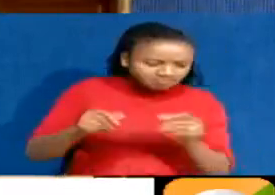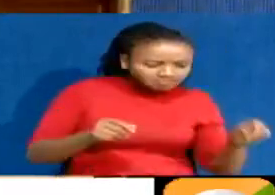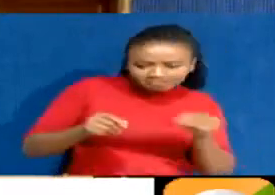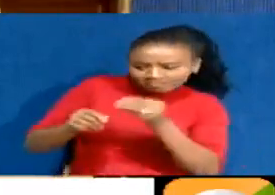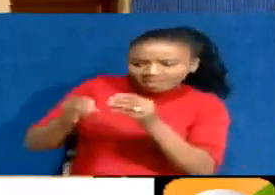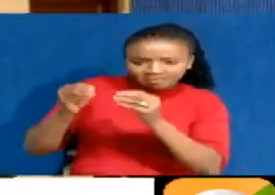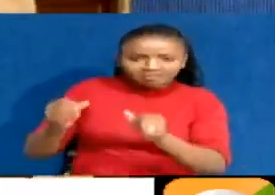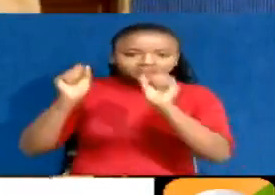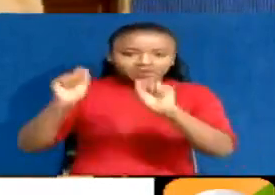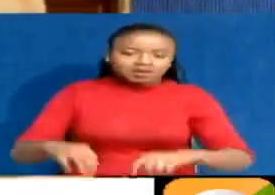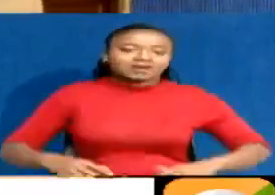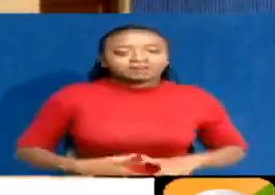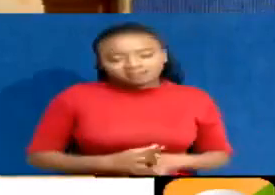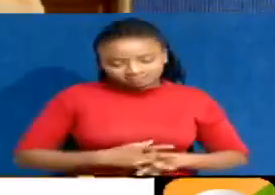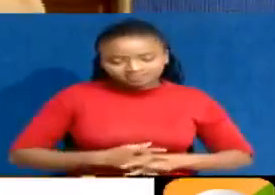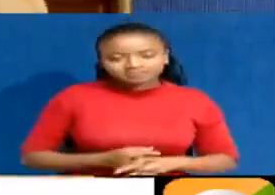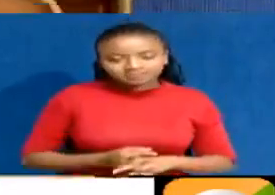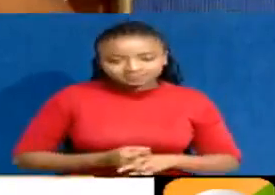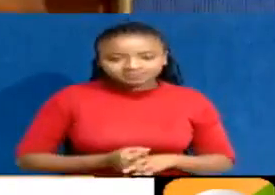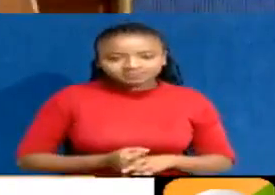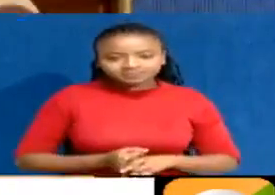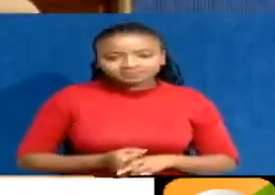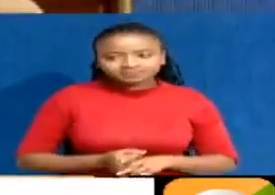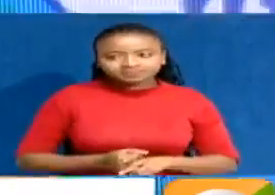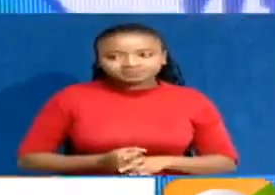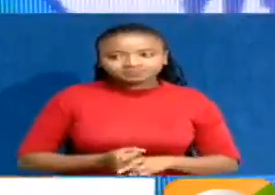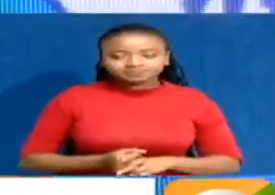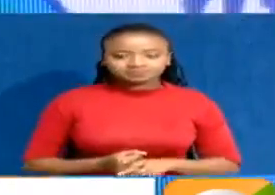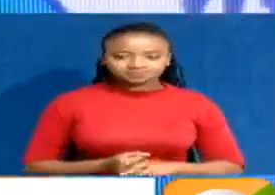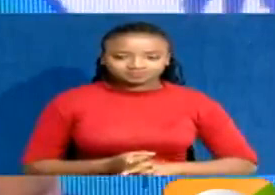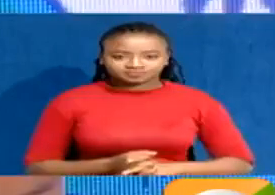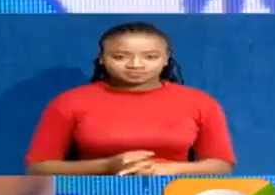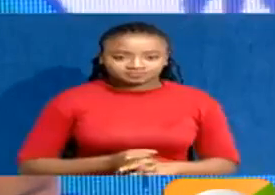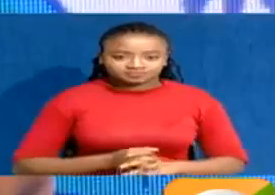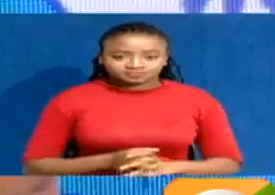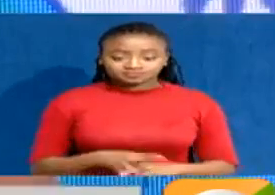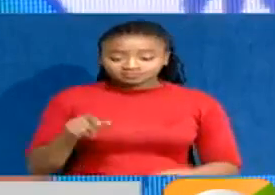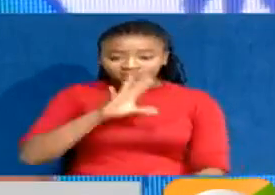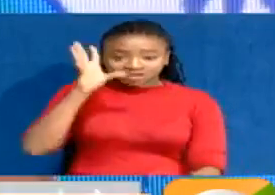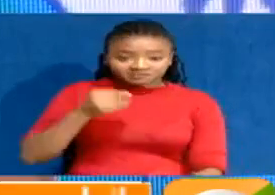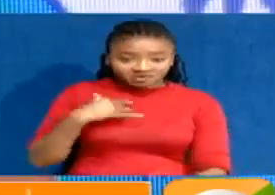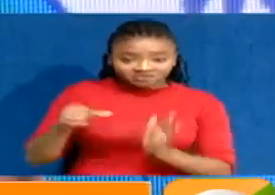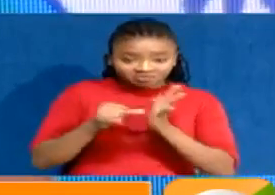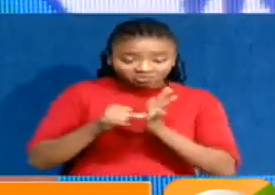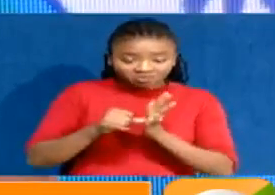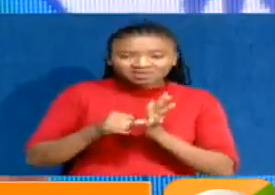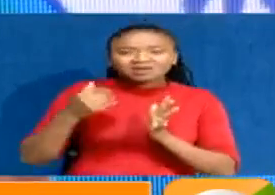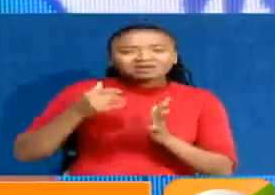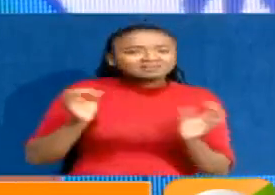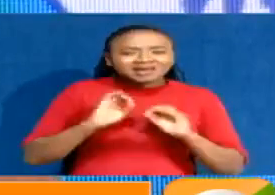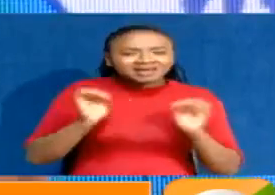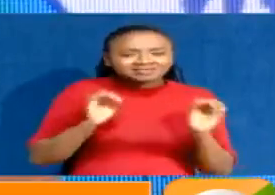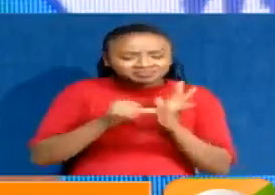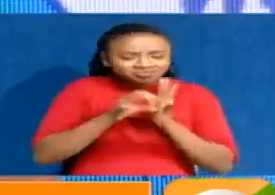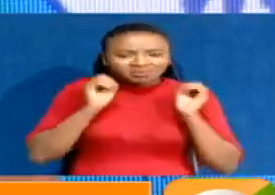draw and evaluate for efficacy and safety against your targets. Nothing is wrong with Africa being an exporter. Why should we always